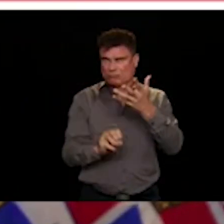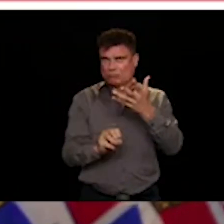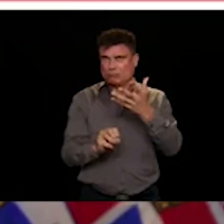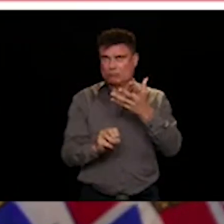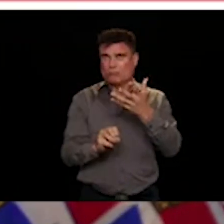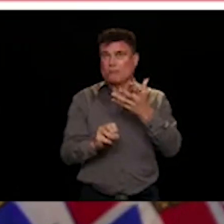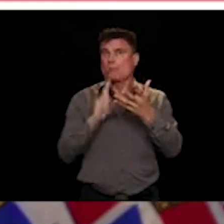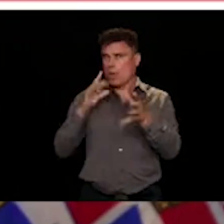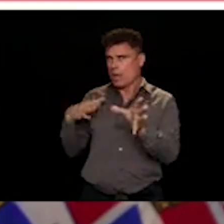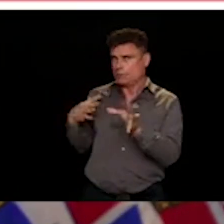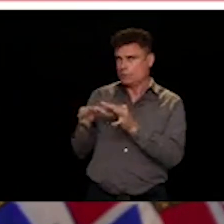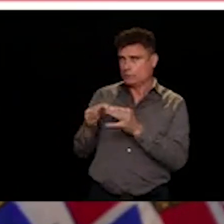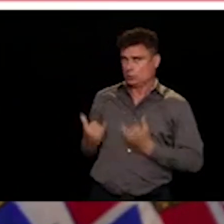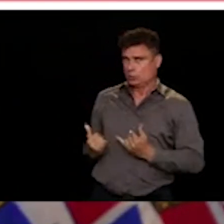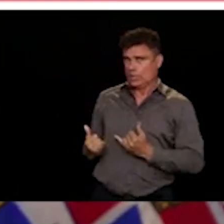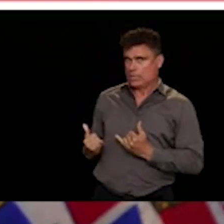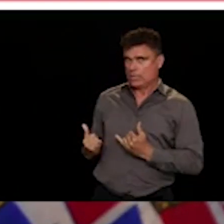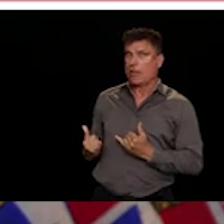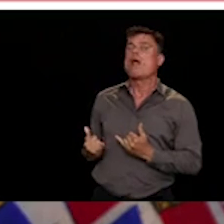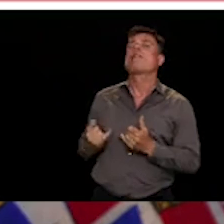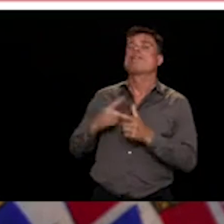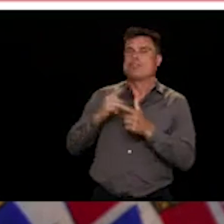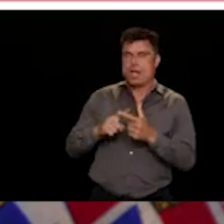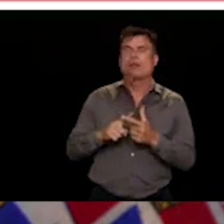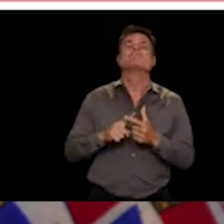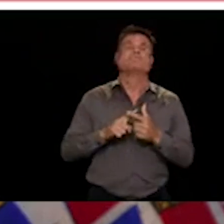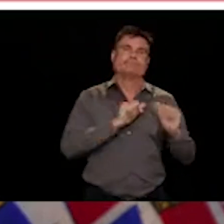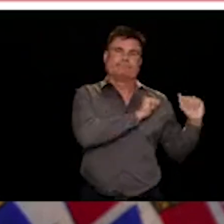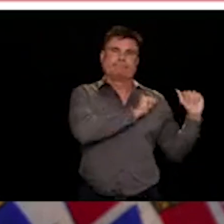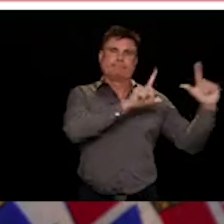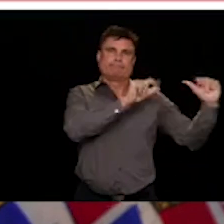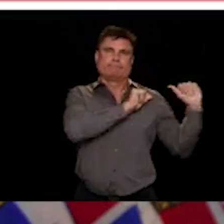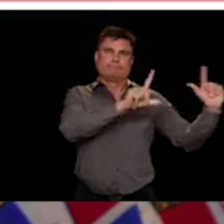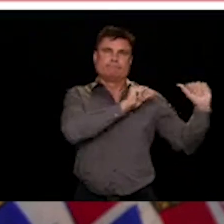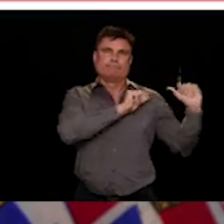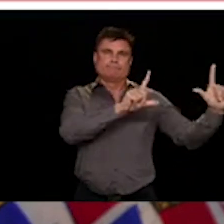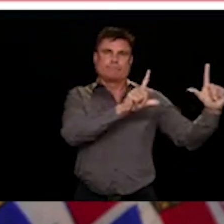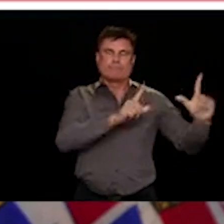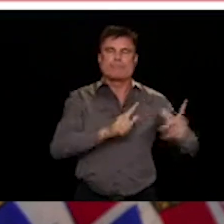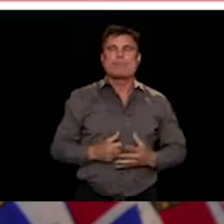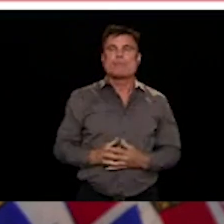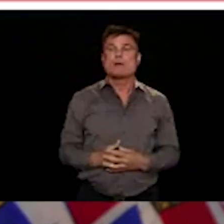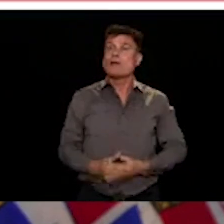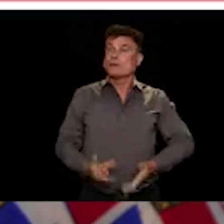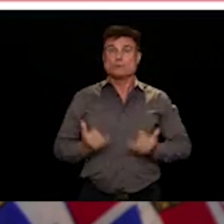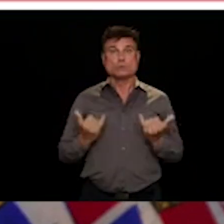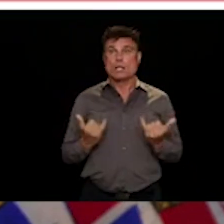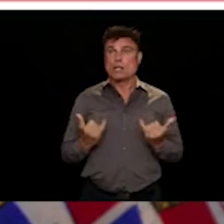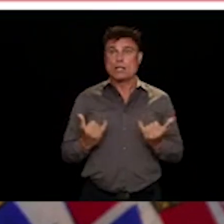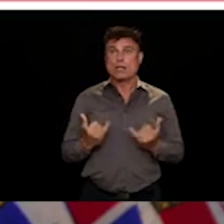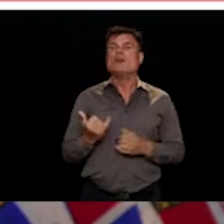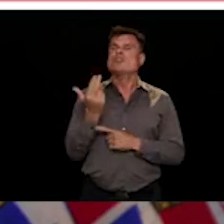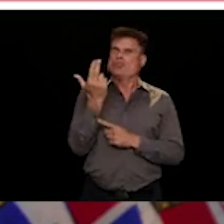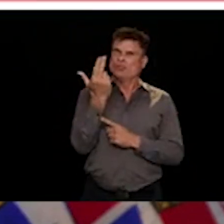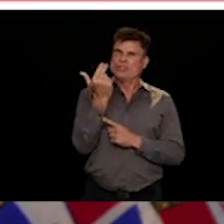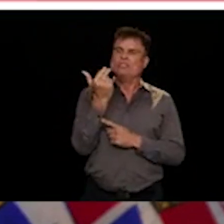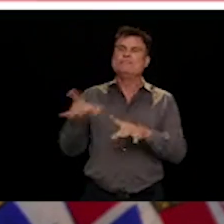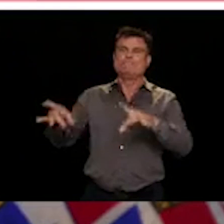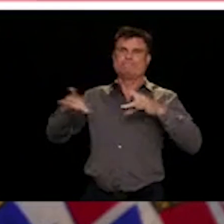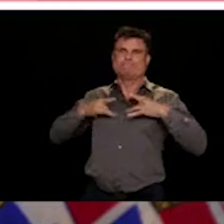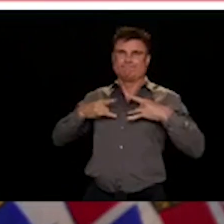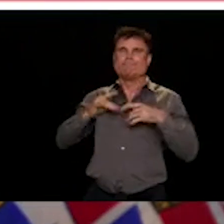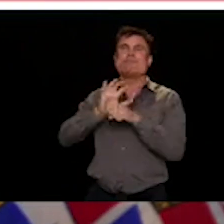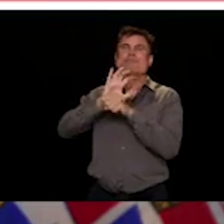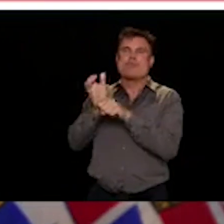of COVID-19 here in BC. So today we have 13 new cases who have tested positive for COVID-19 in